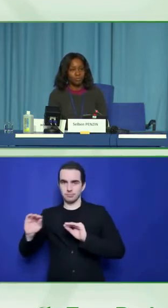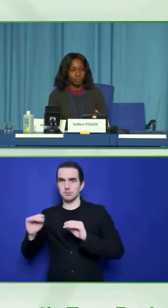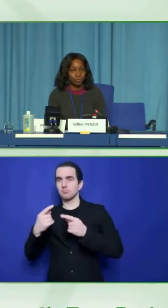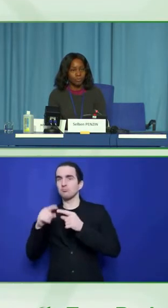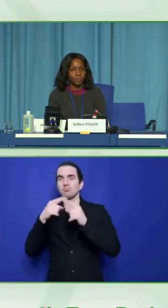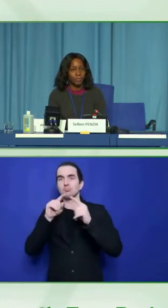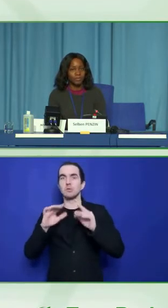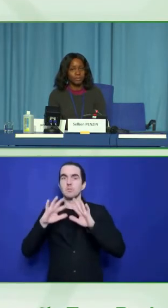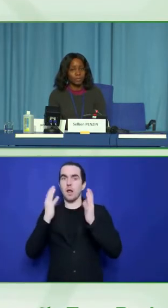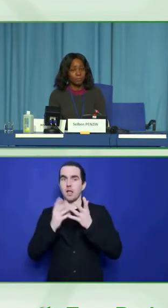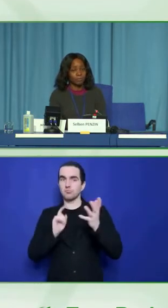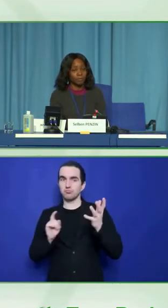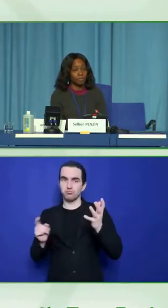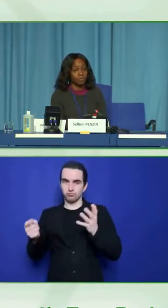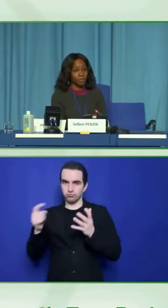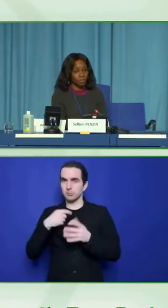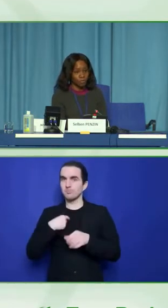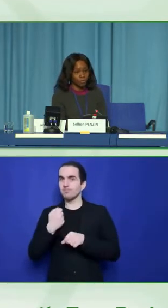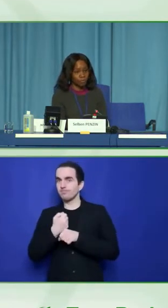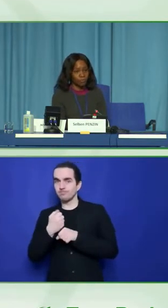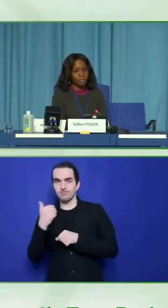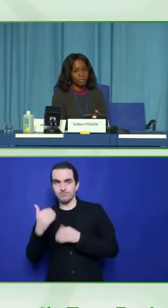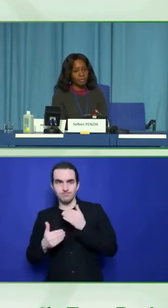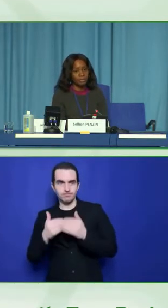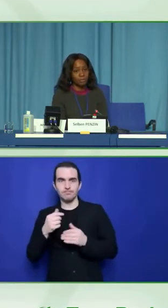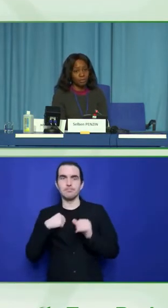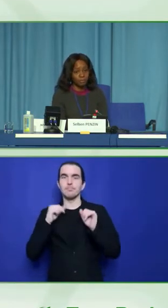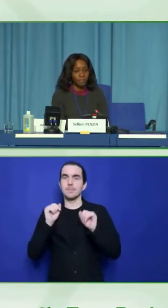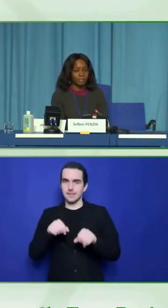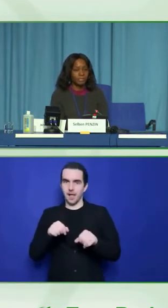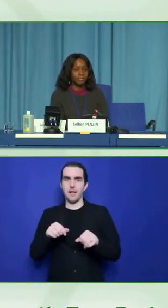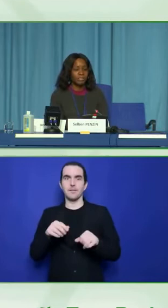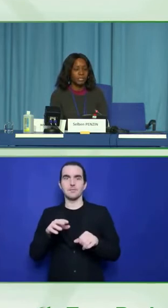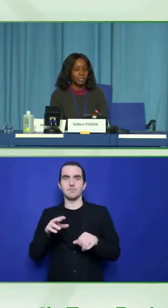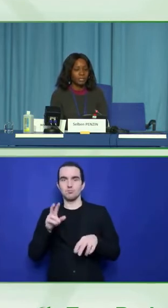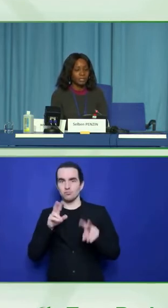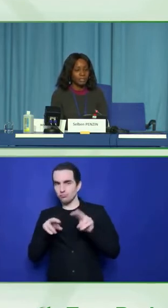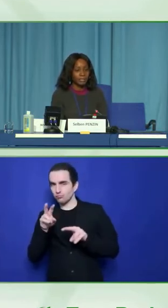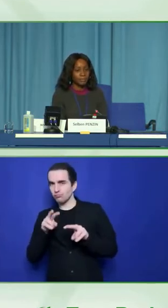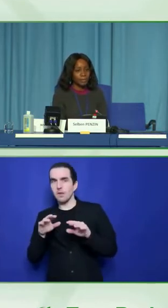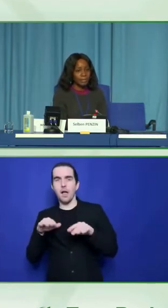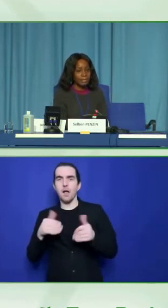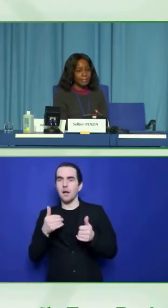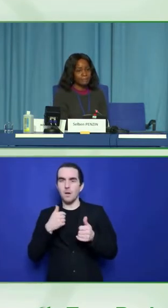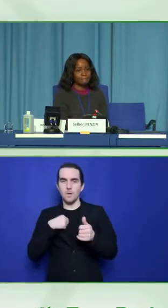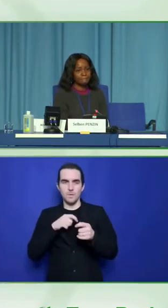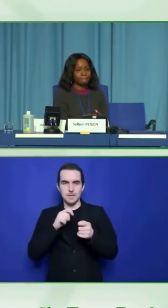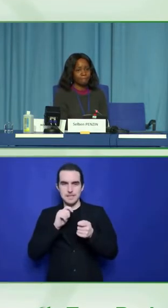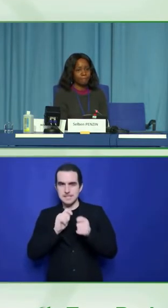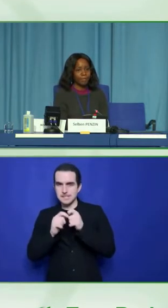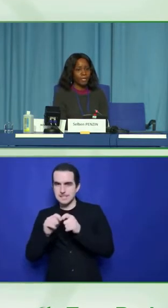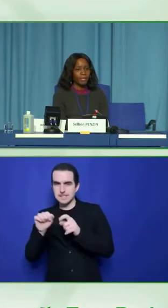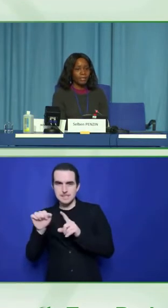government to complete the renovations in two of the facilities. Next slide, please.